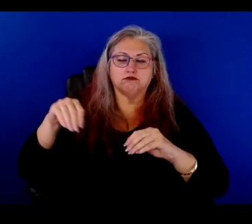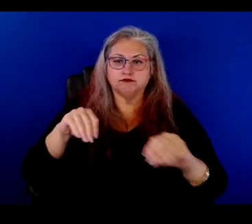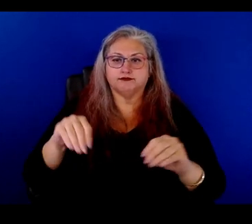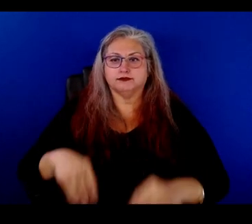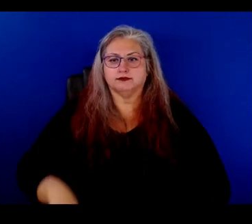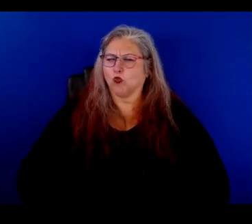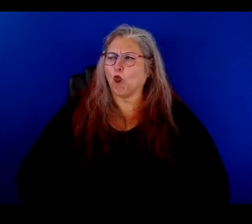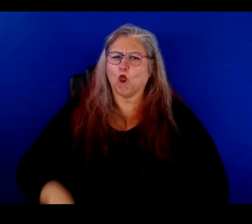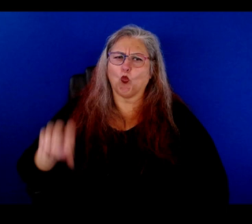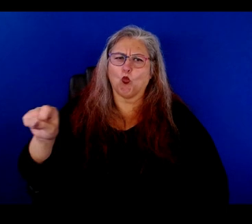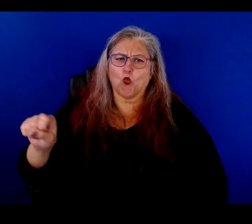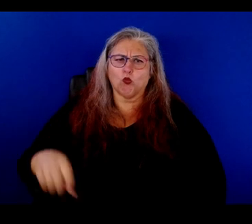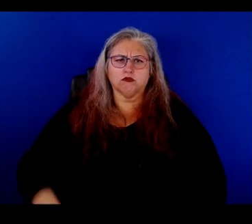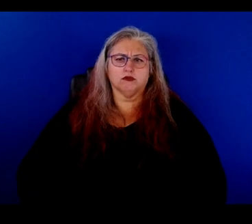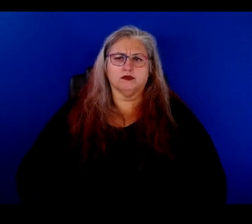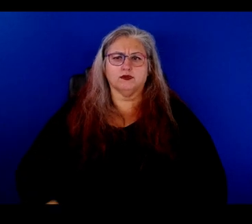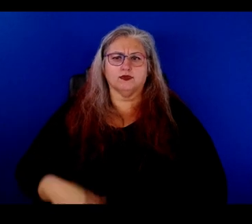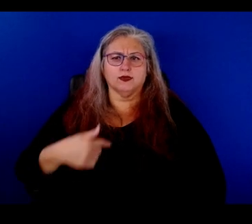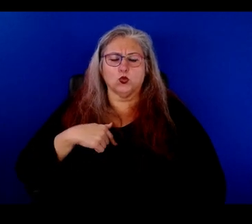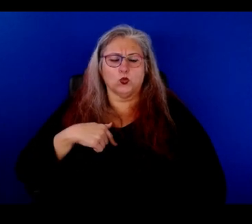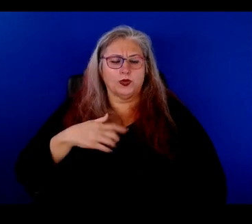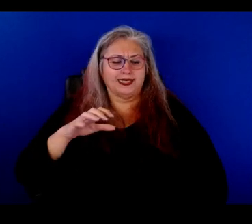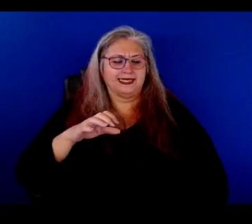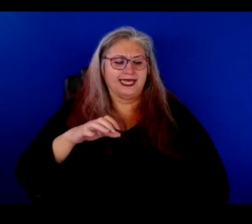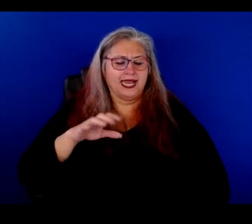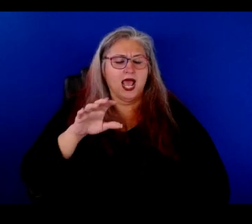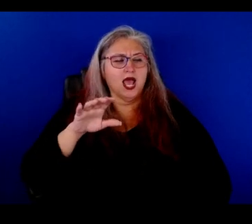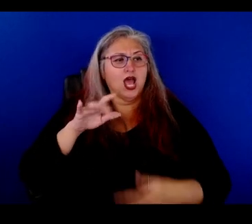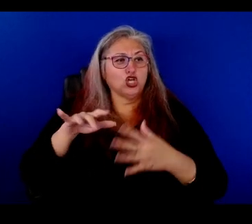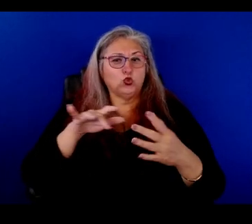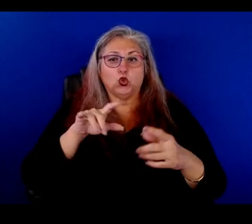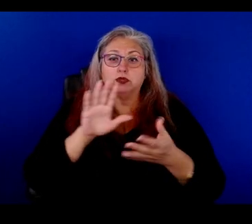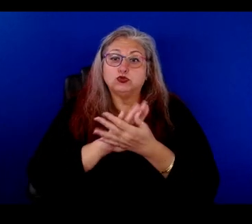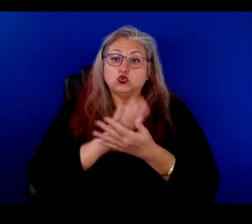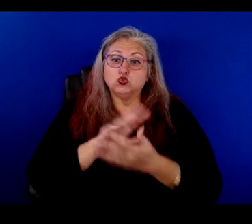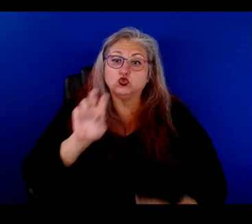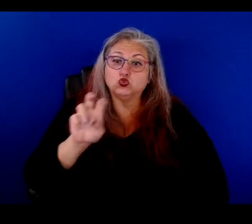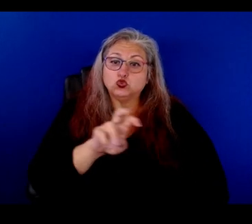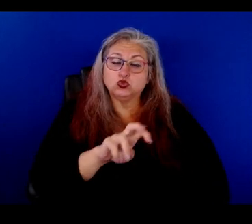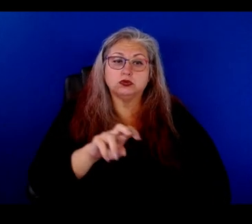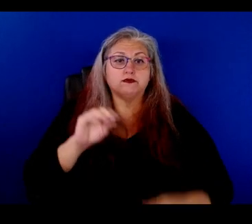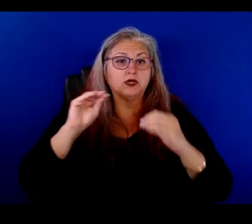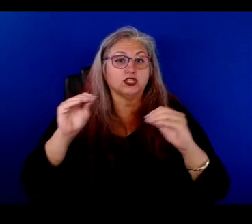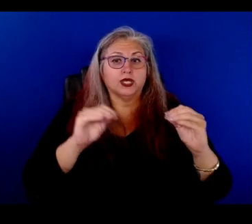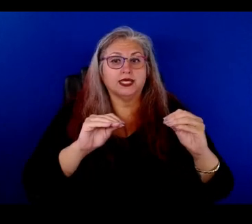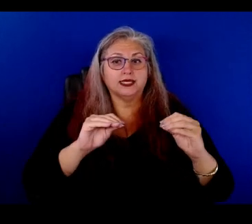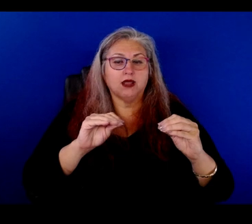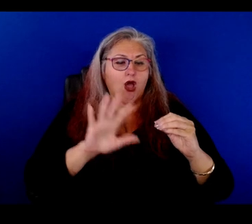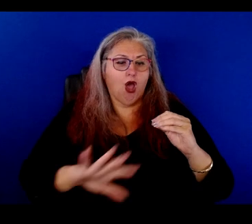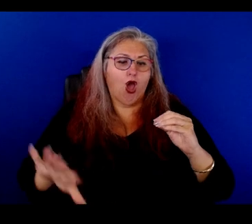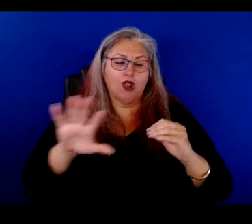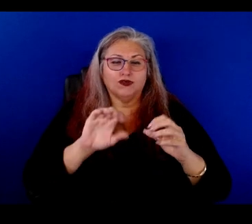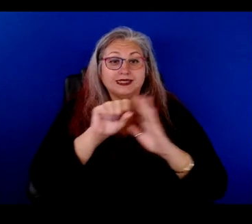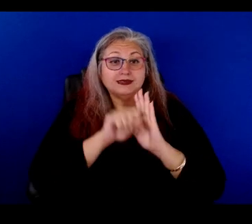Oh yeah. Oh yeah. We did a, uh, a tour of schools, uh, educational tour across the state of